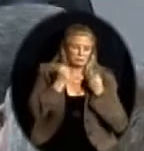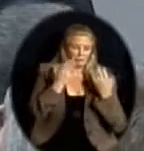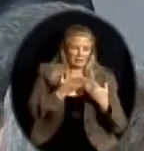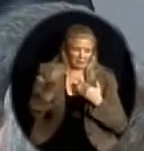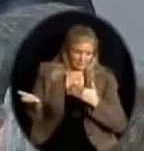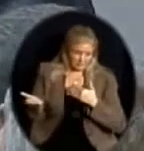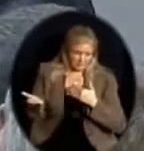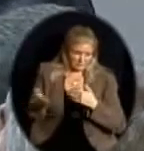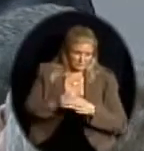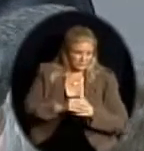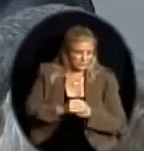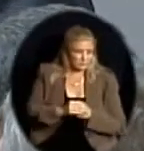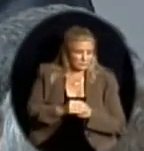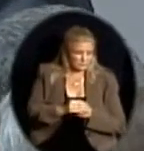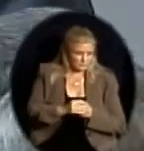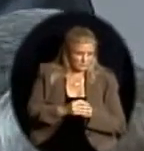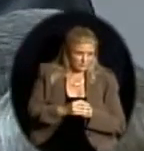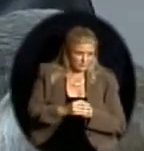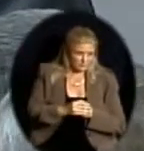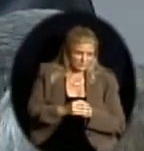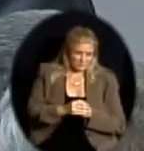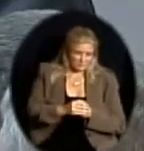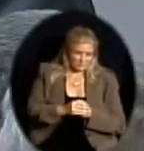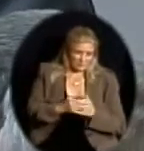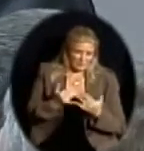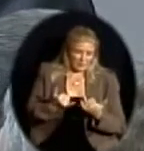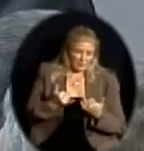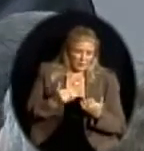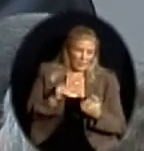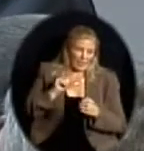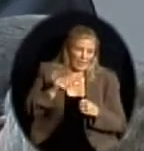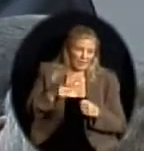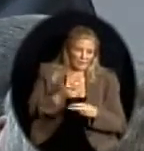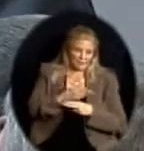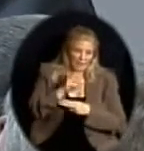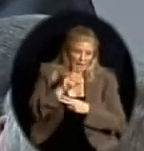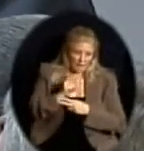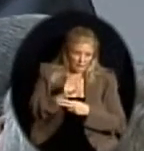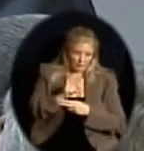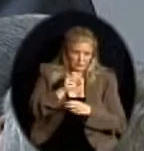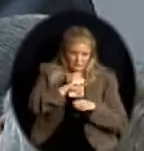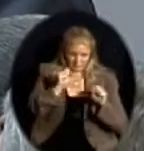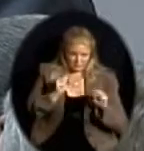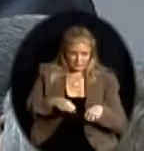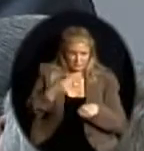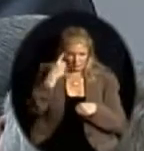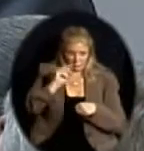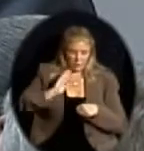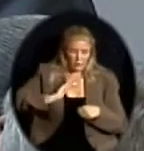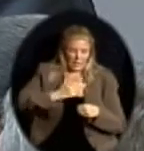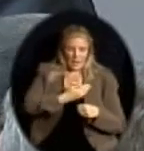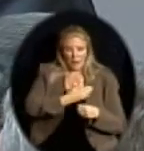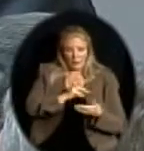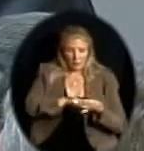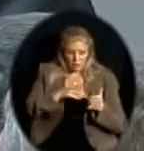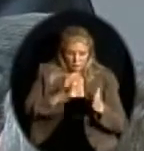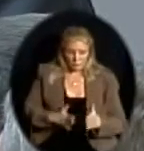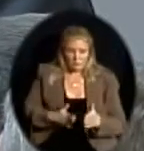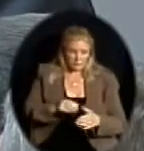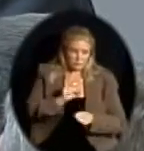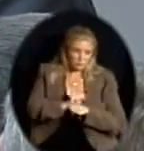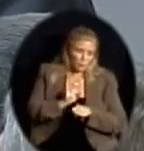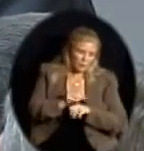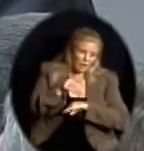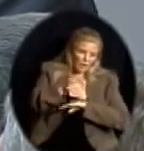this school, we've determined that we've got to figure out a system with our contractors and our people to work at nights, to work on the long weekends, to work